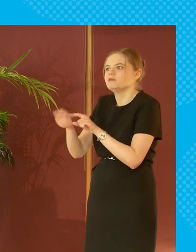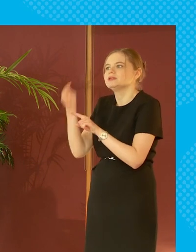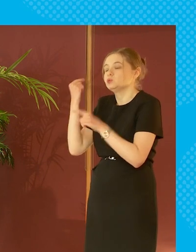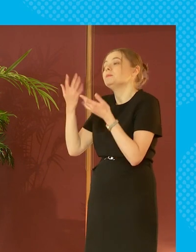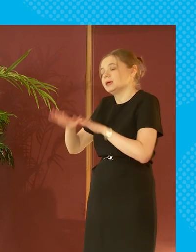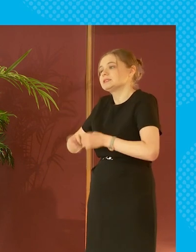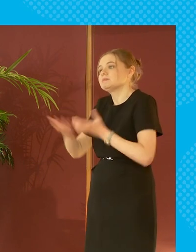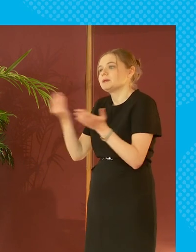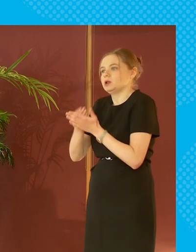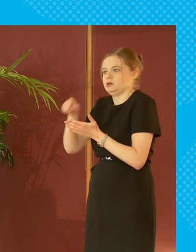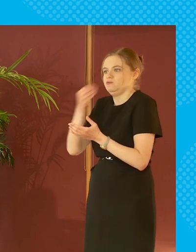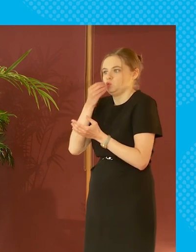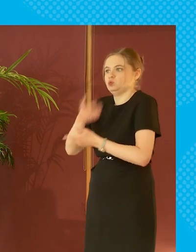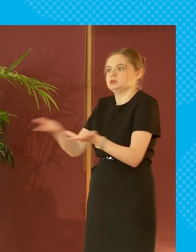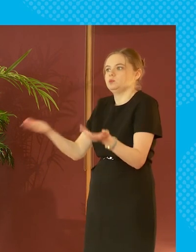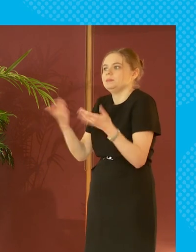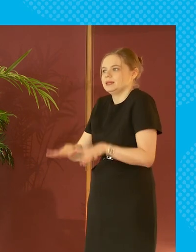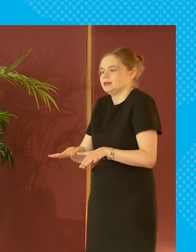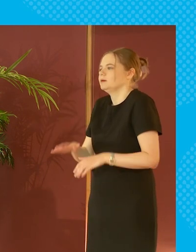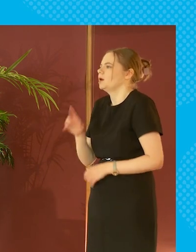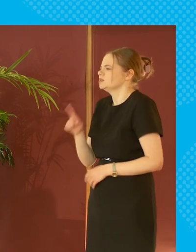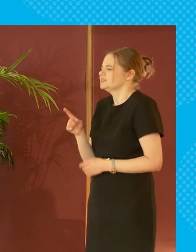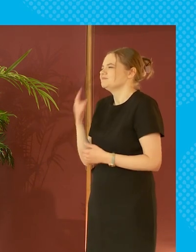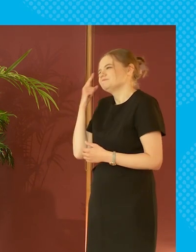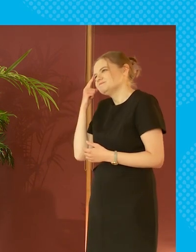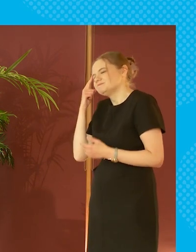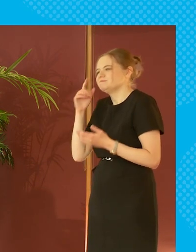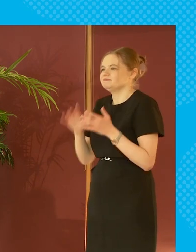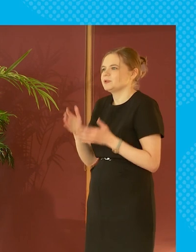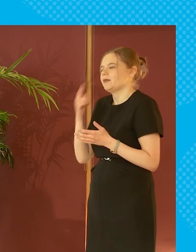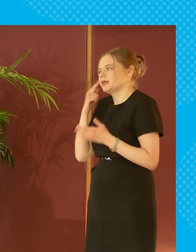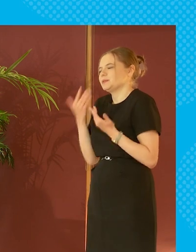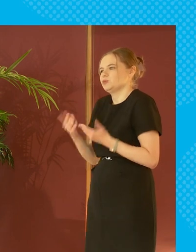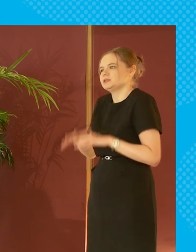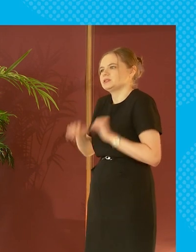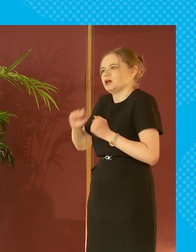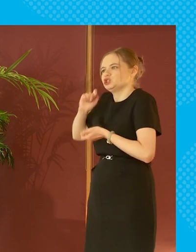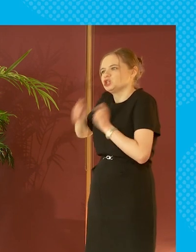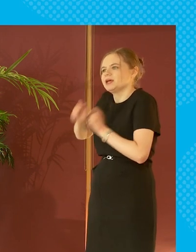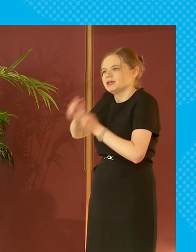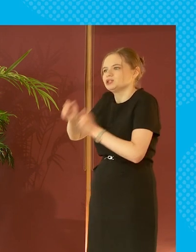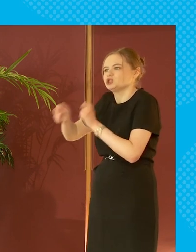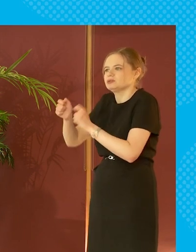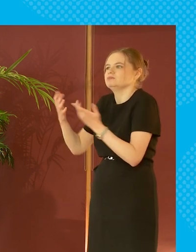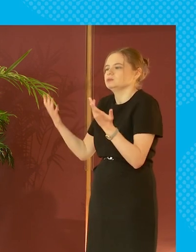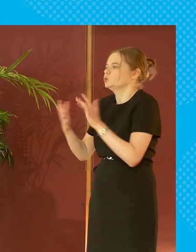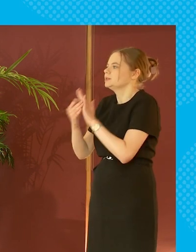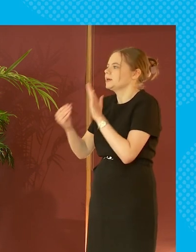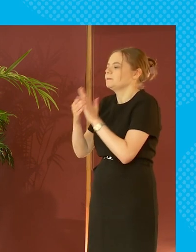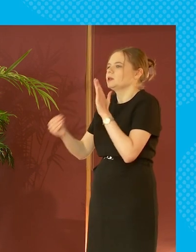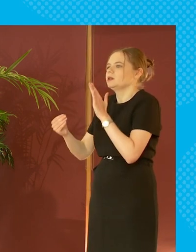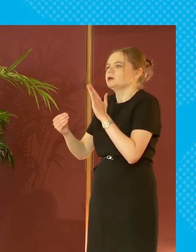lot of money on that but you see these are the things and i do think i think there is something starting to change so for example